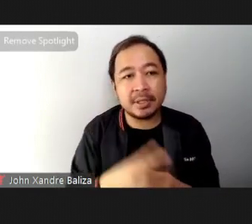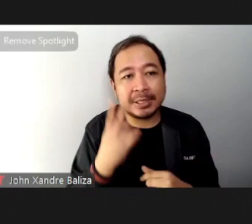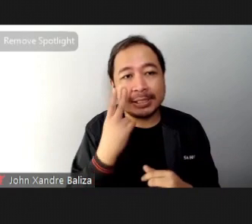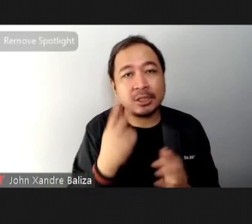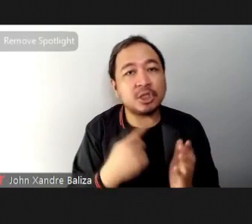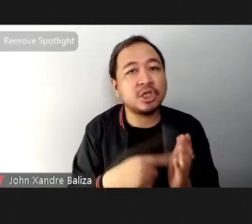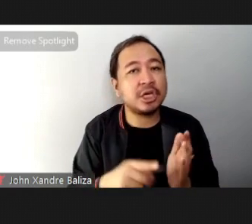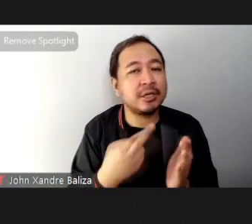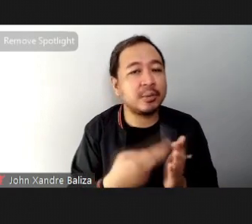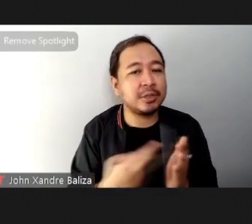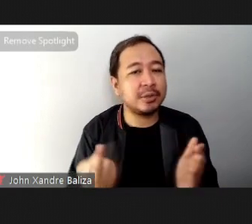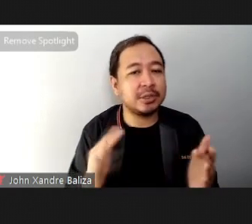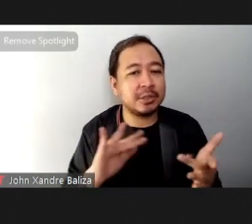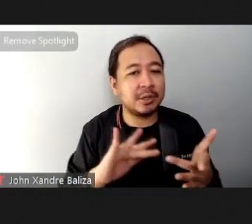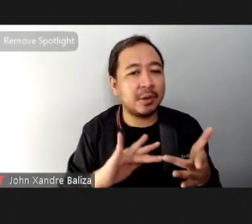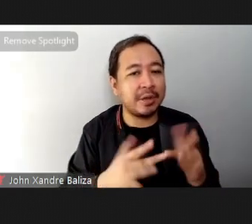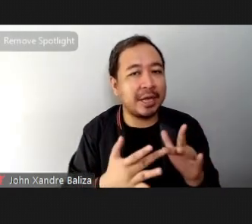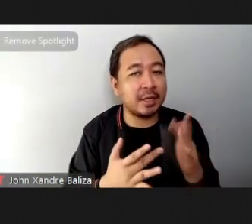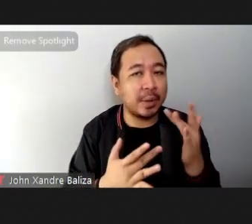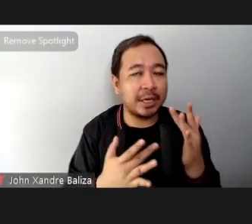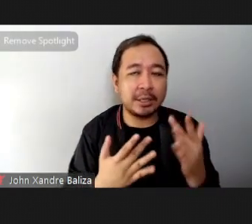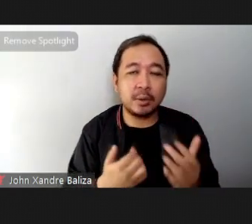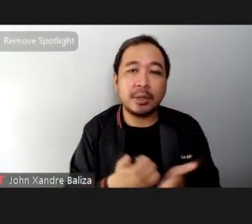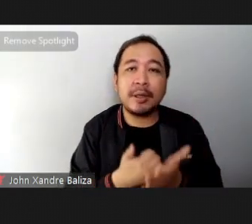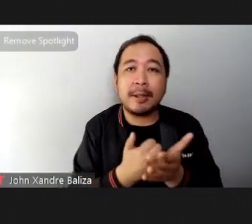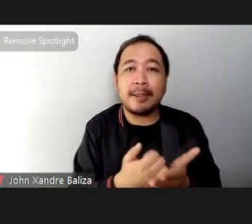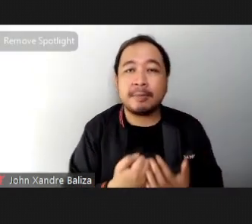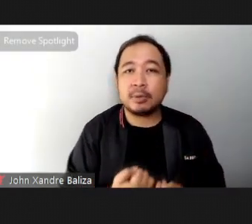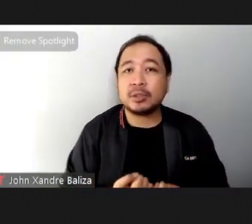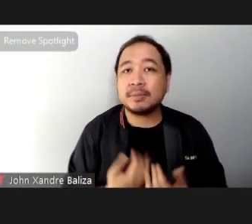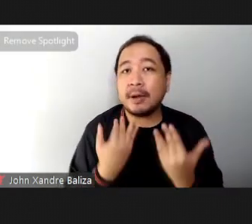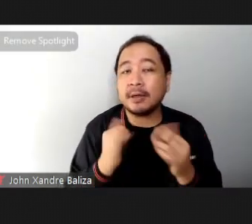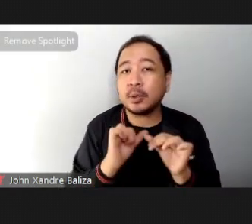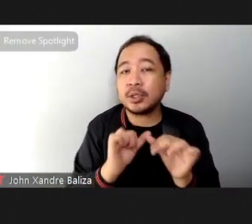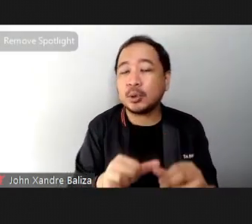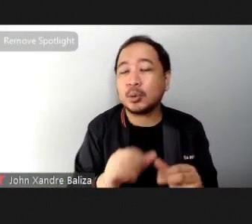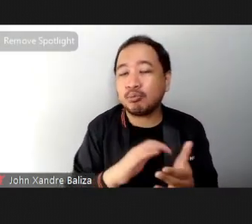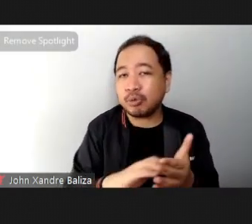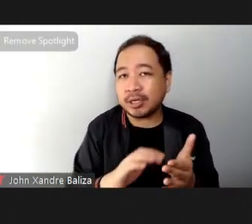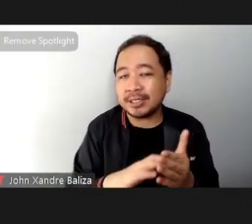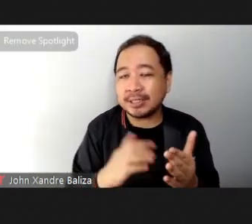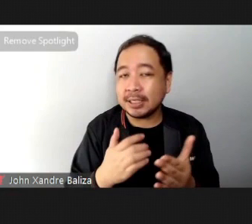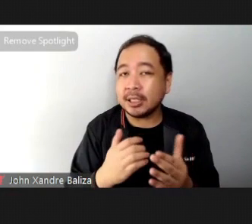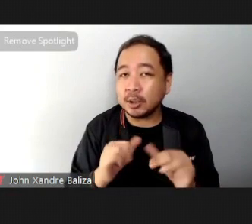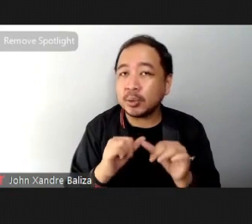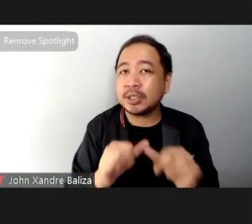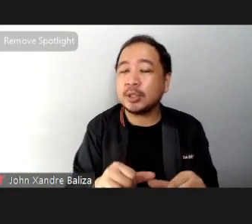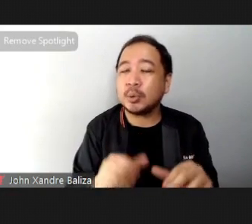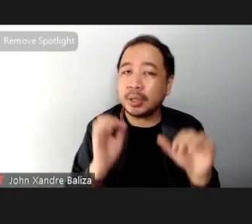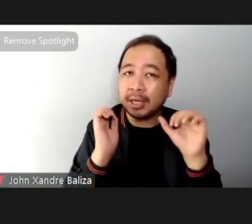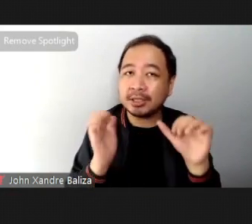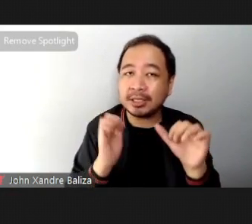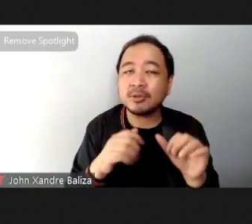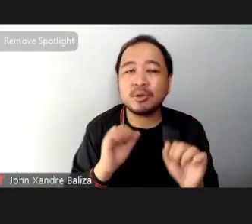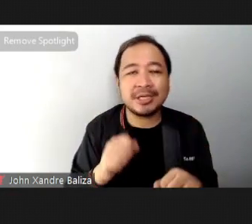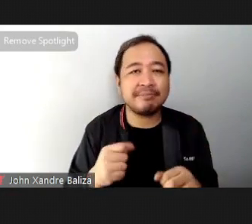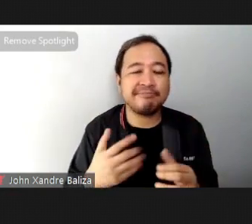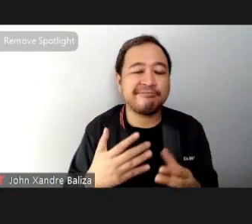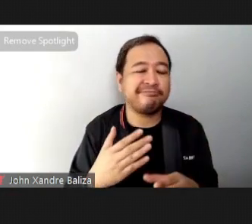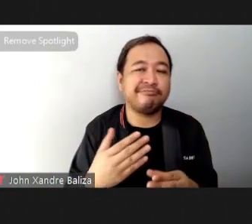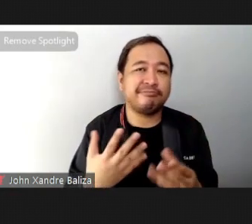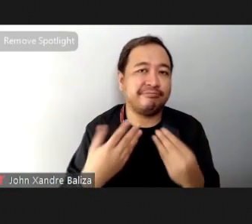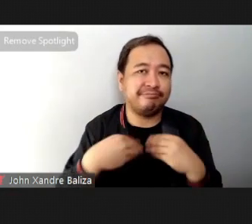online because it helps you inspire you to keep practicing to keep exercising and therefore get the benefits of it as well